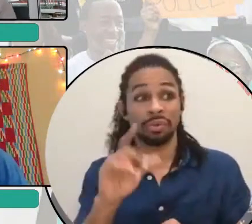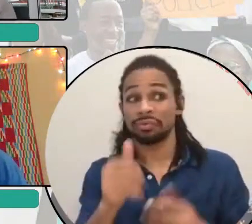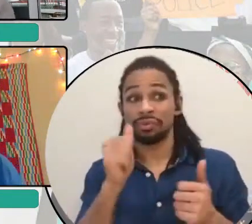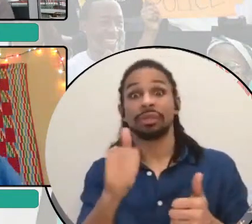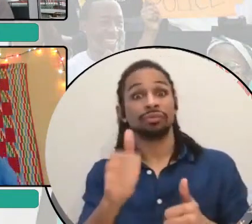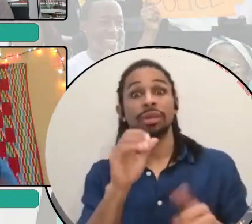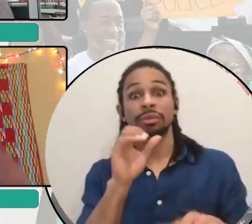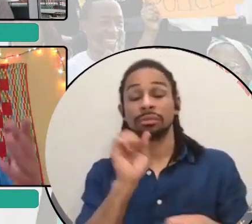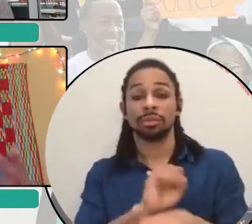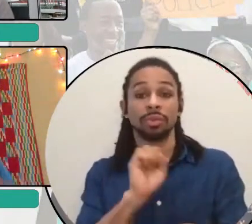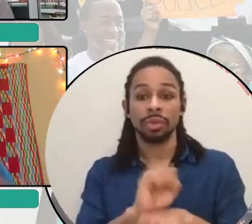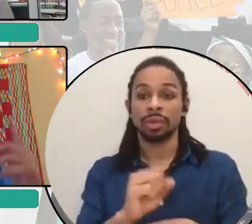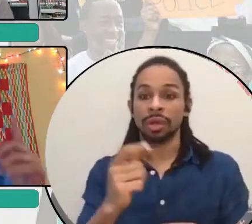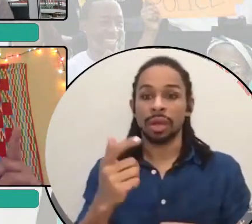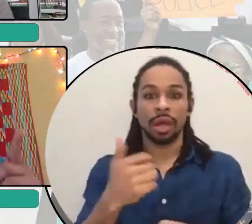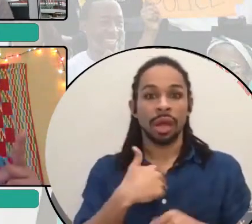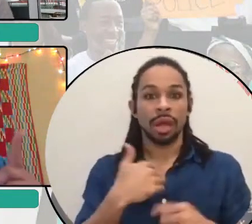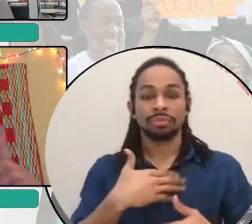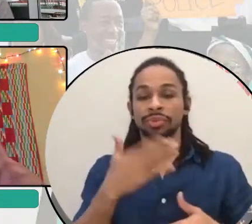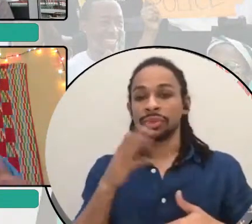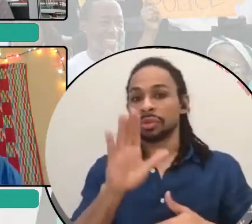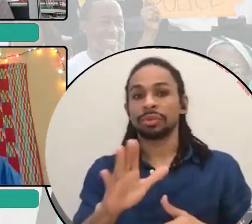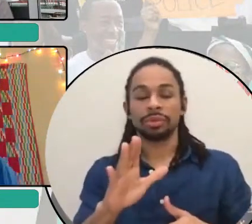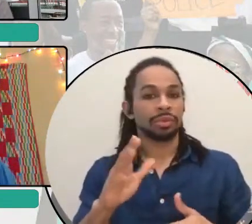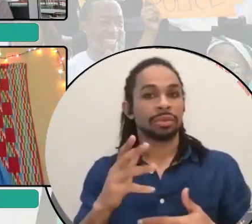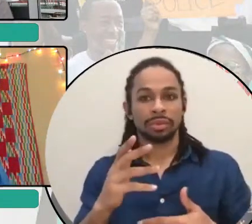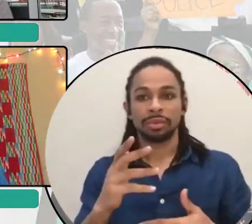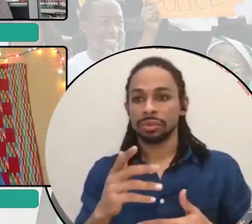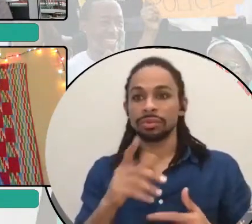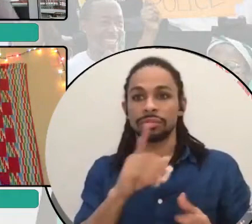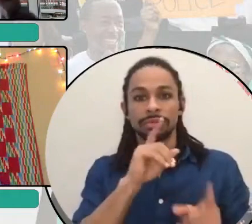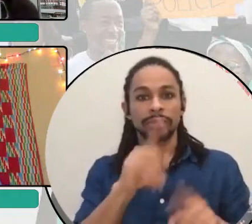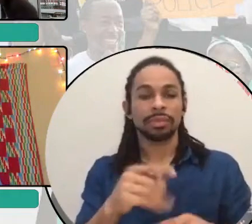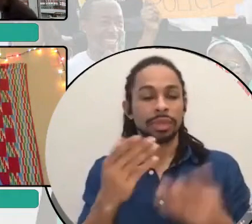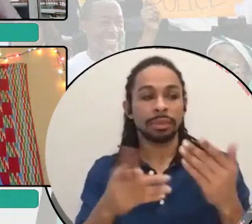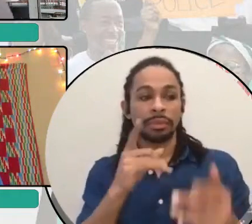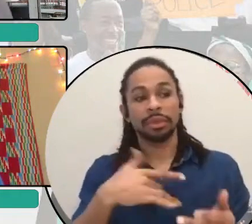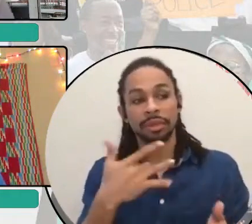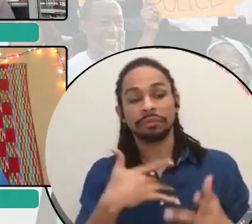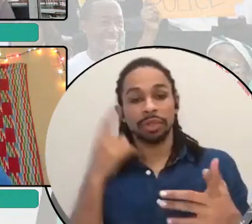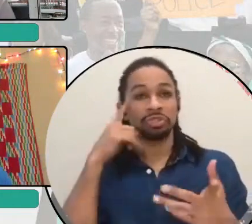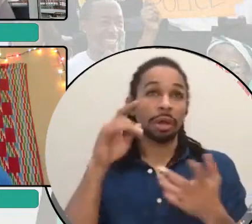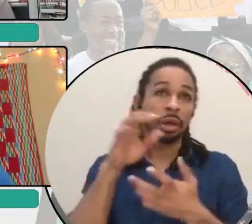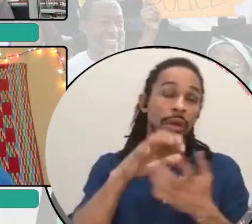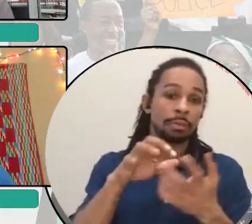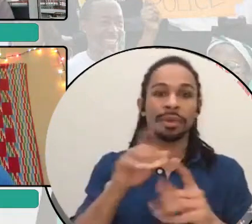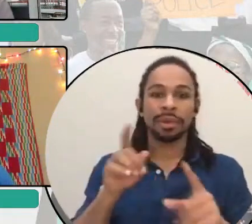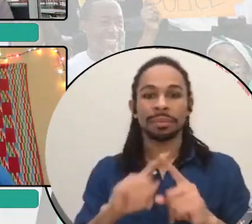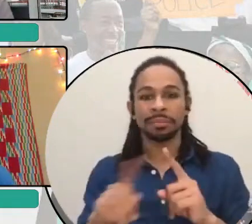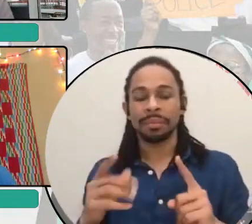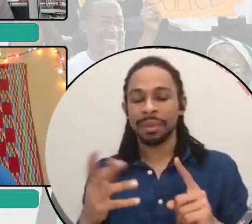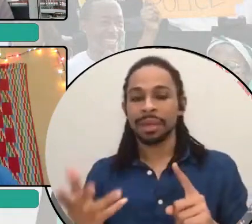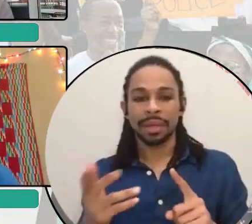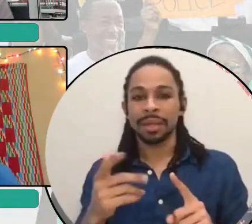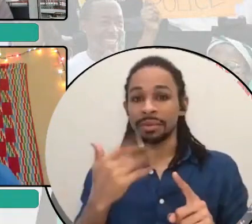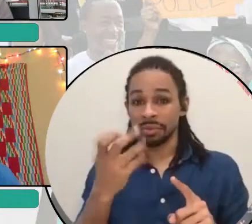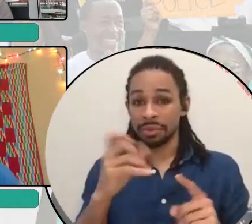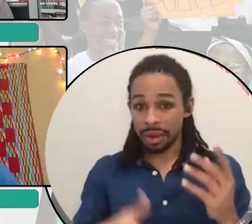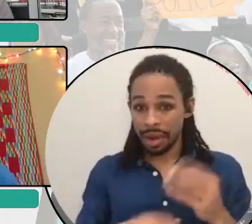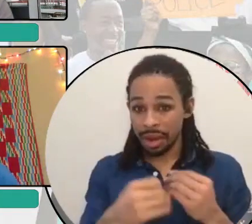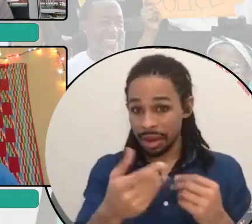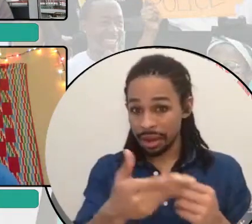with things, it does, you know, seem jumbled, but I got you 100% brother. All right. Could anyone else want to add to that?